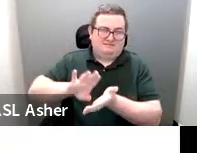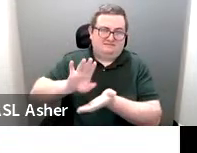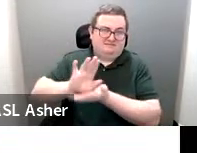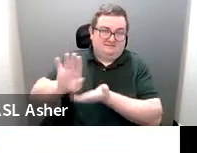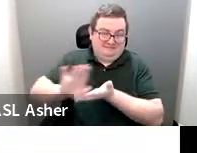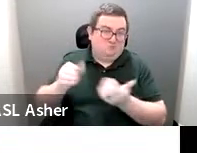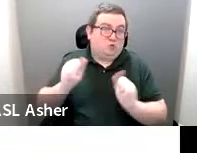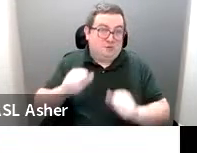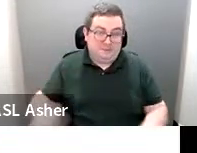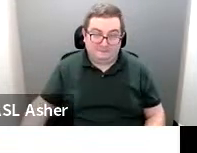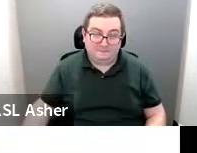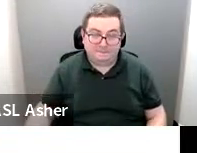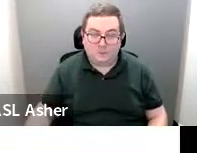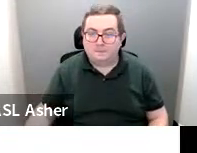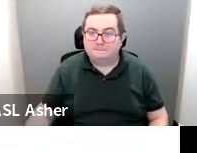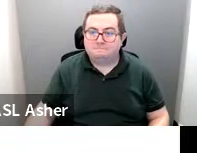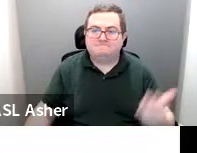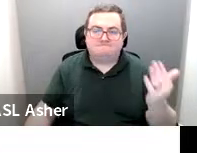Next slide, please.